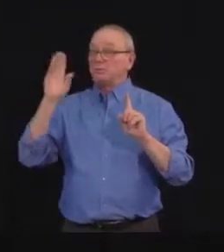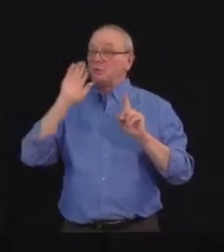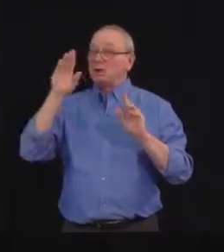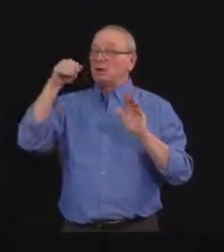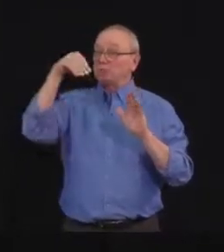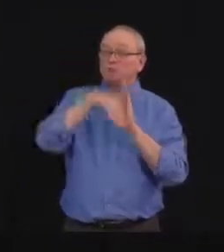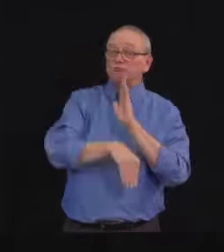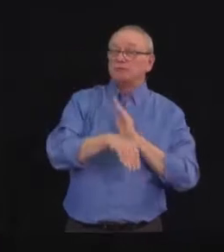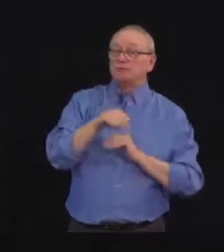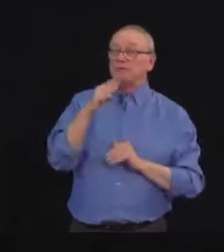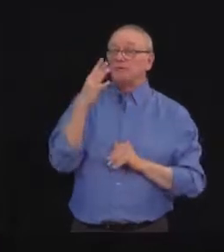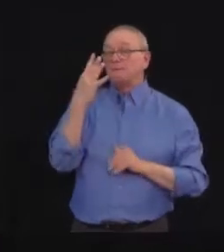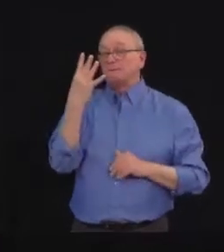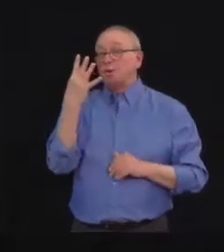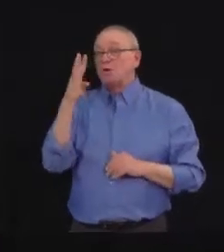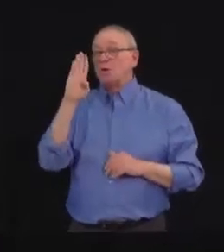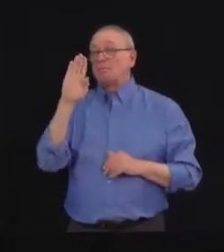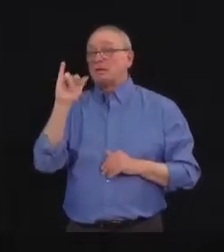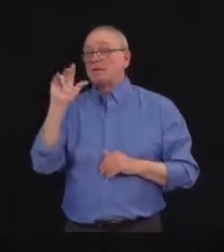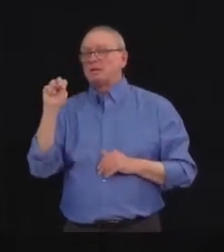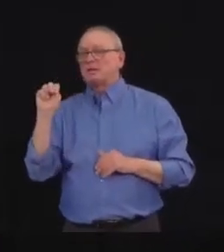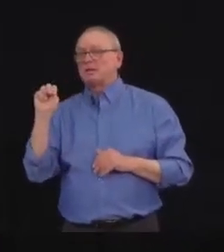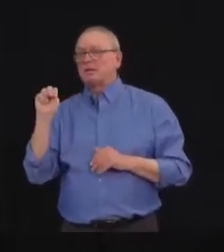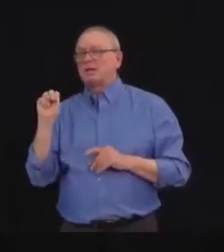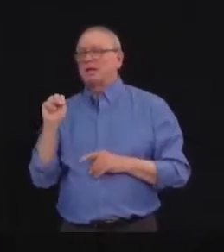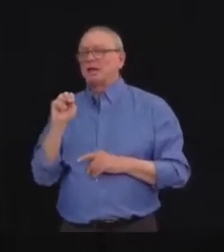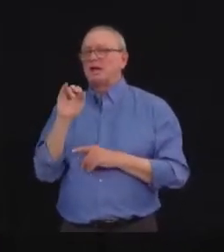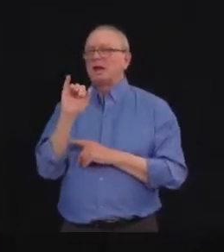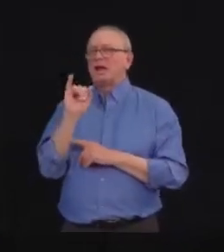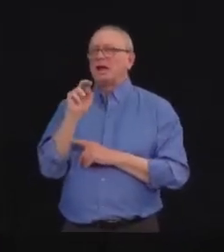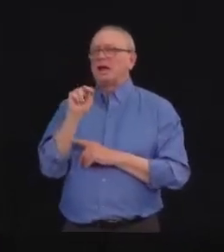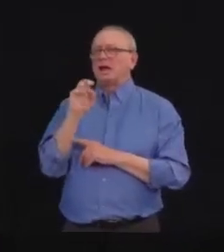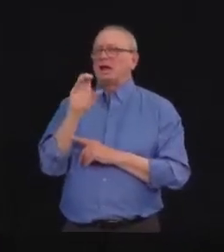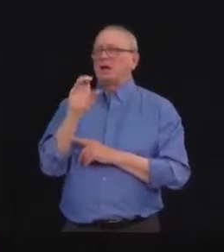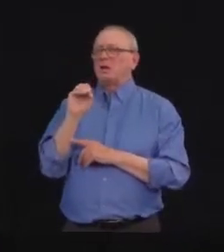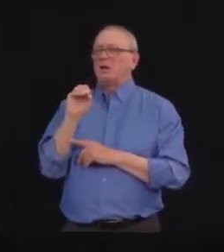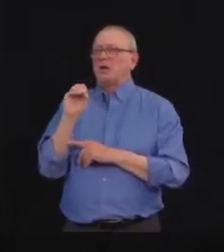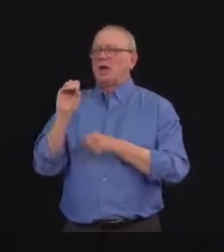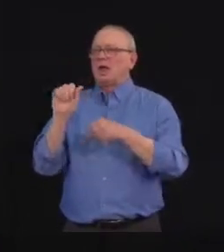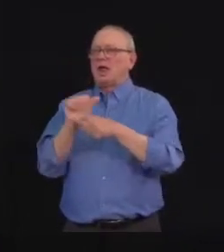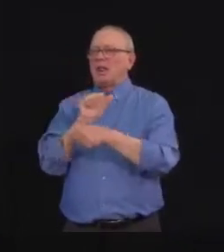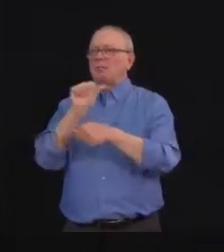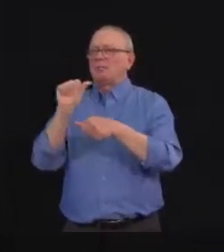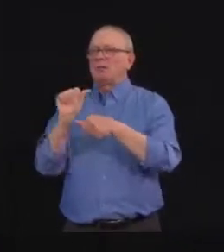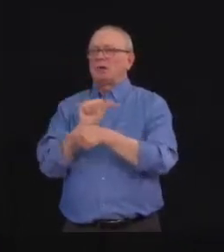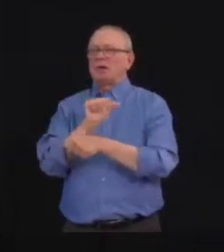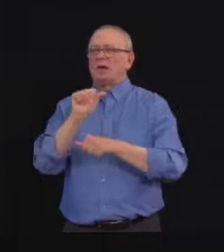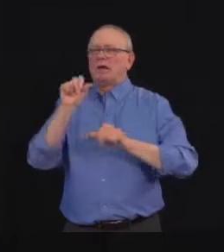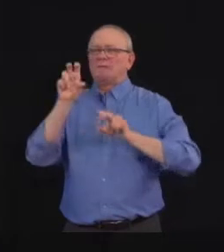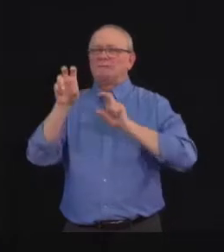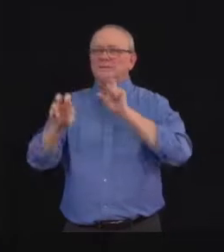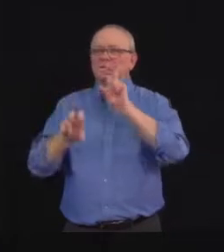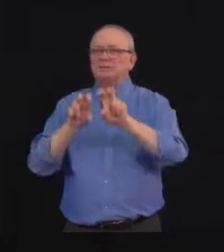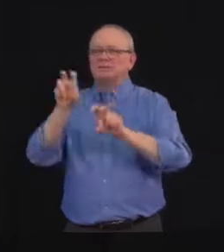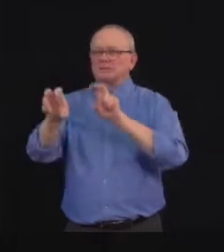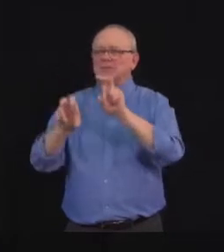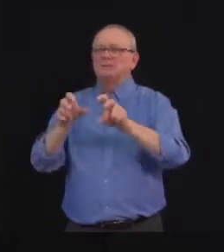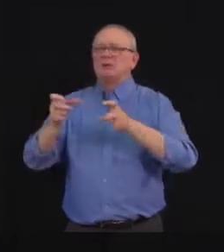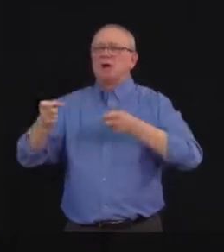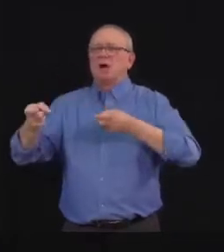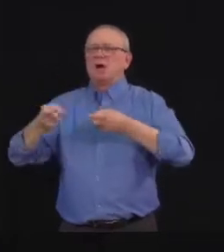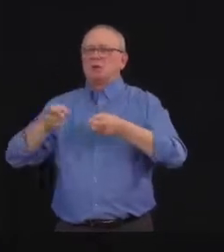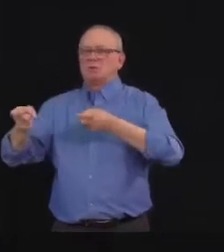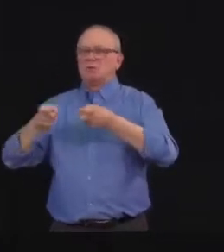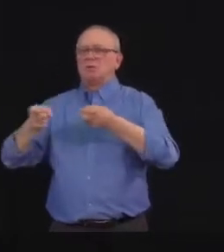reinforce that AIMCO, the Alberta Investment Management Corporation, is an independent crown corporation. Their